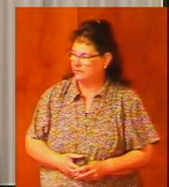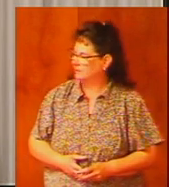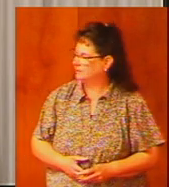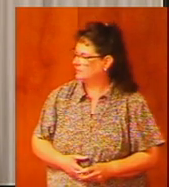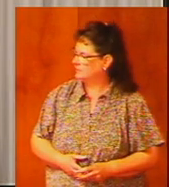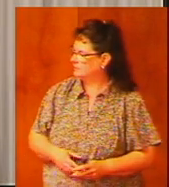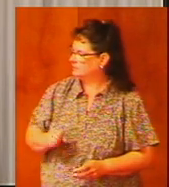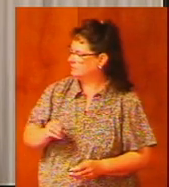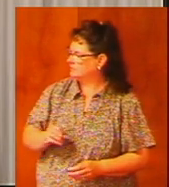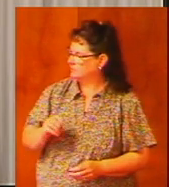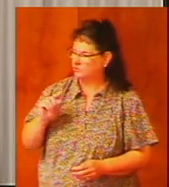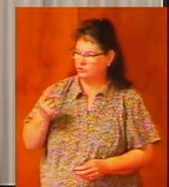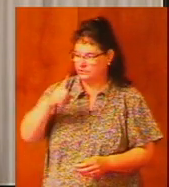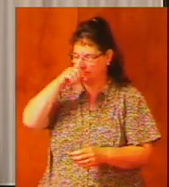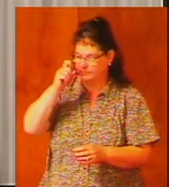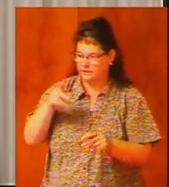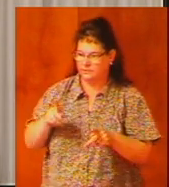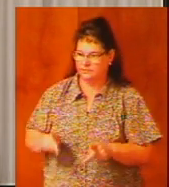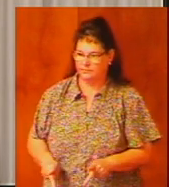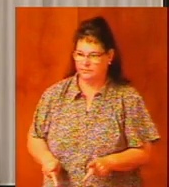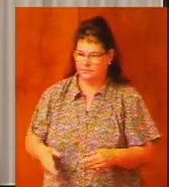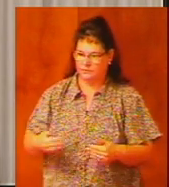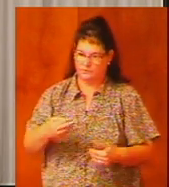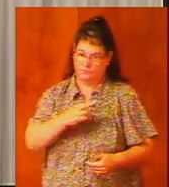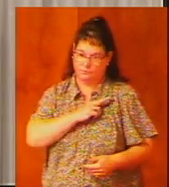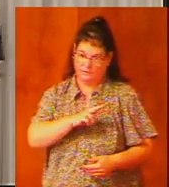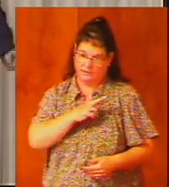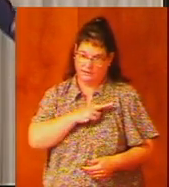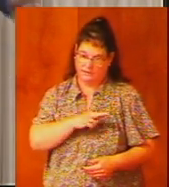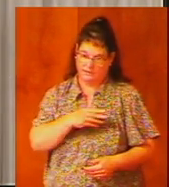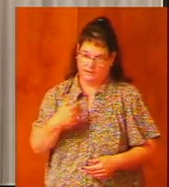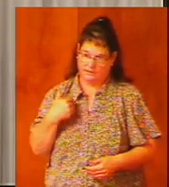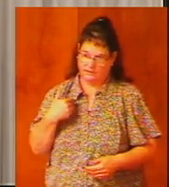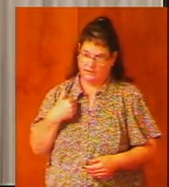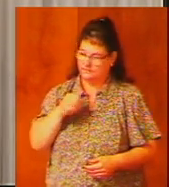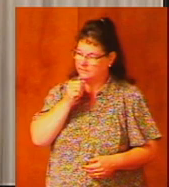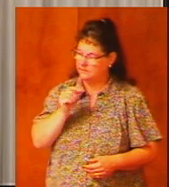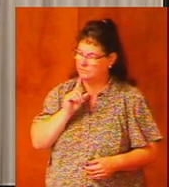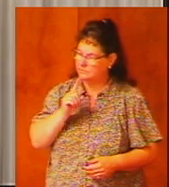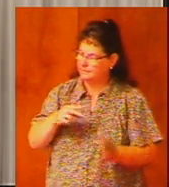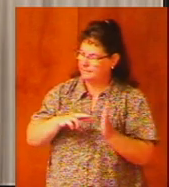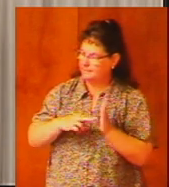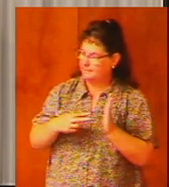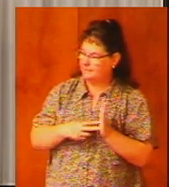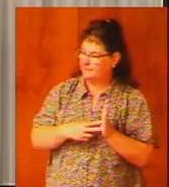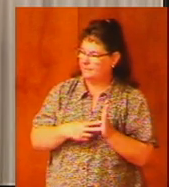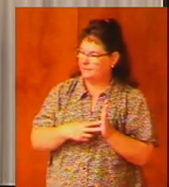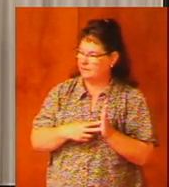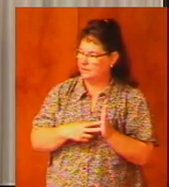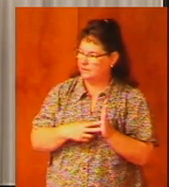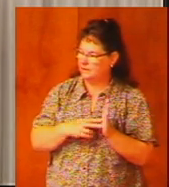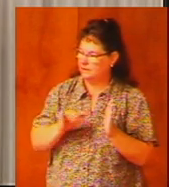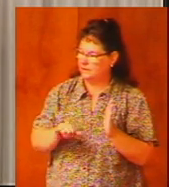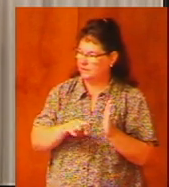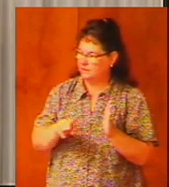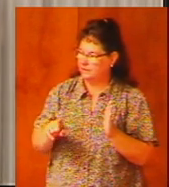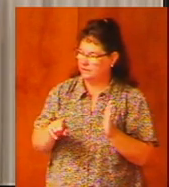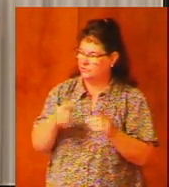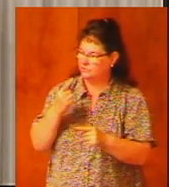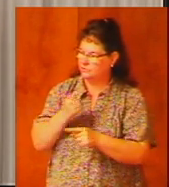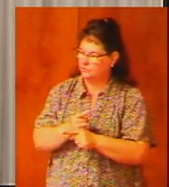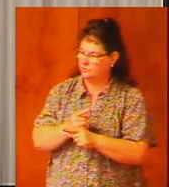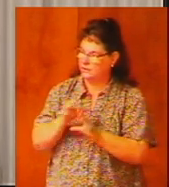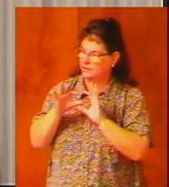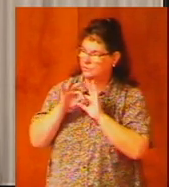and so just because somebody's religious doesn't necessarily mean that he's in a